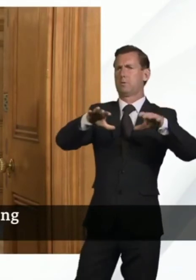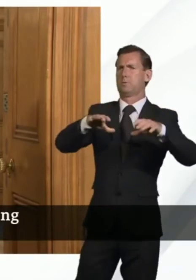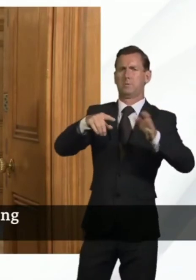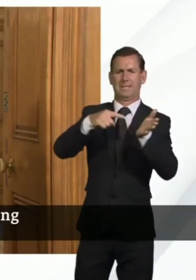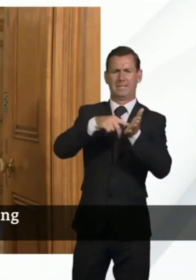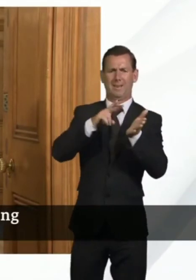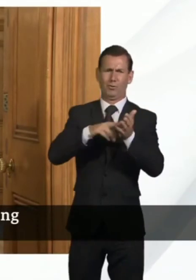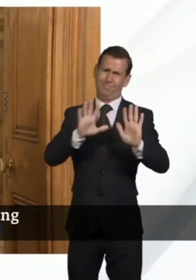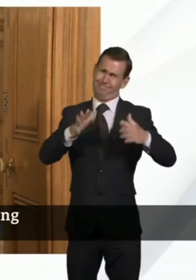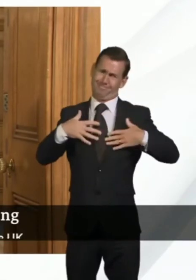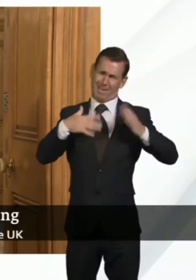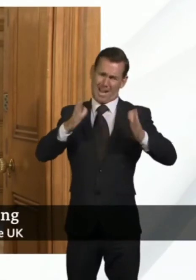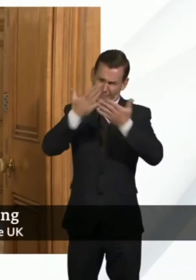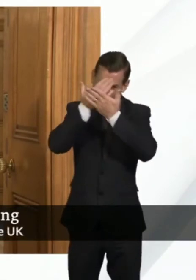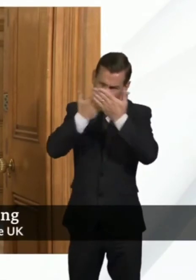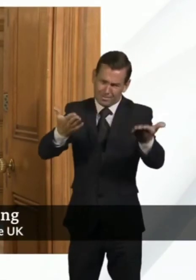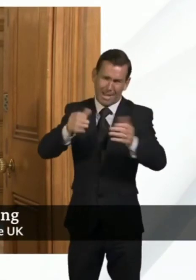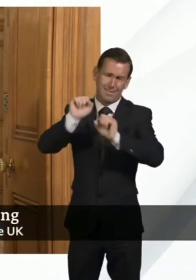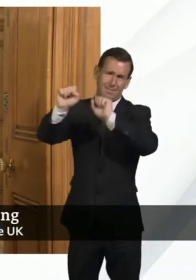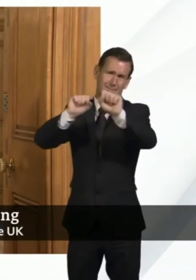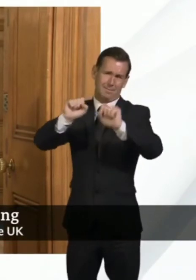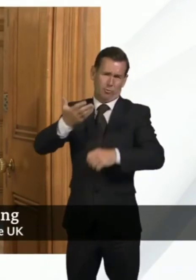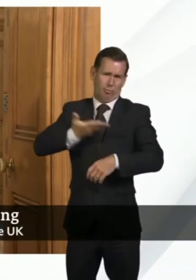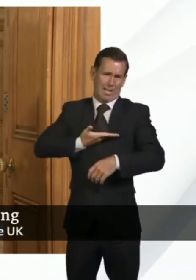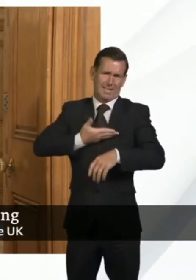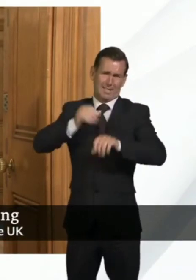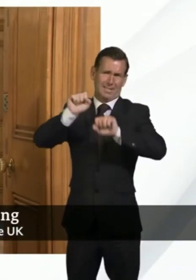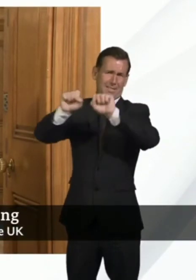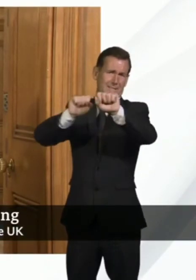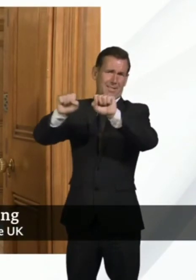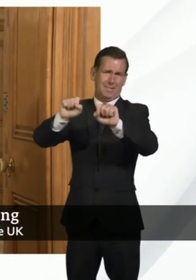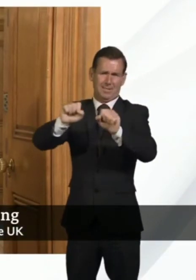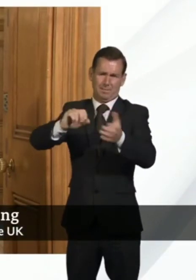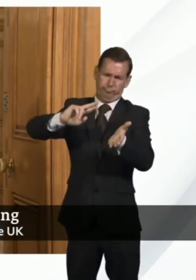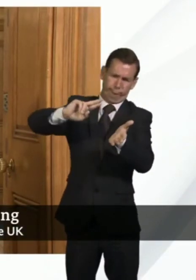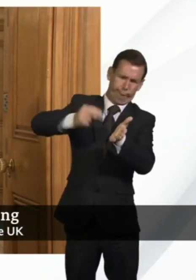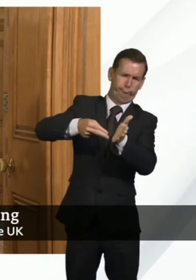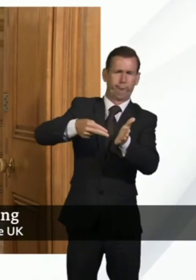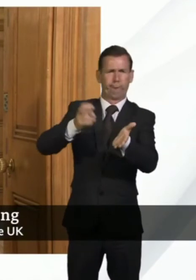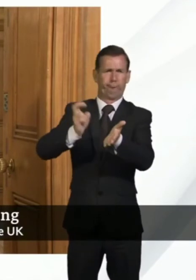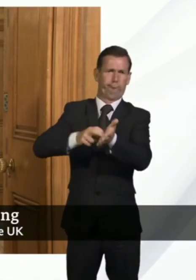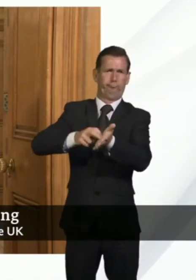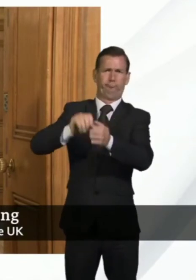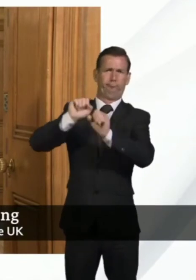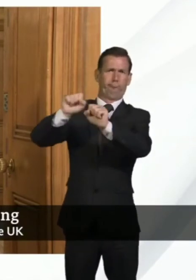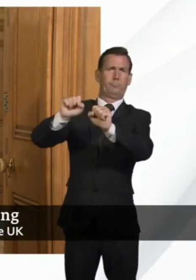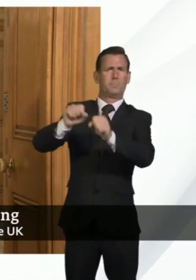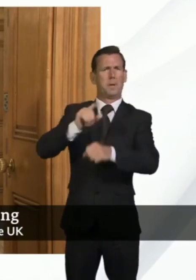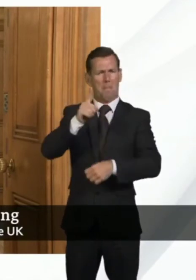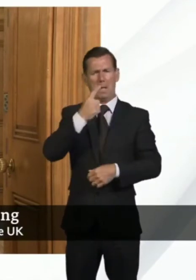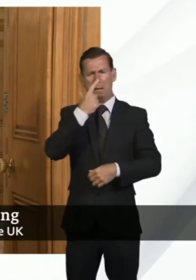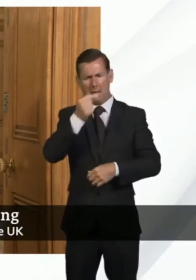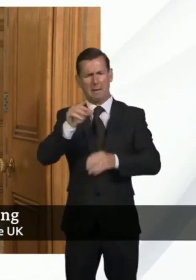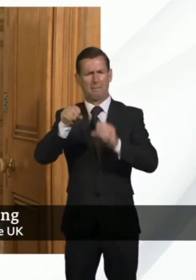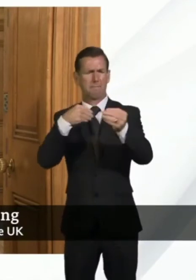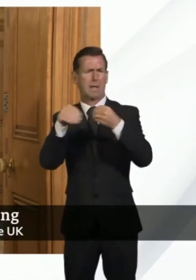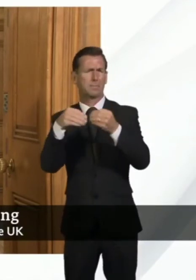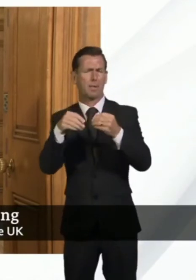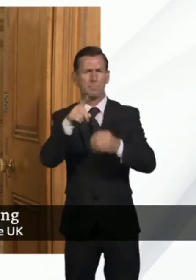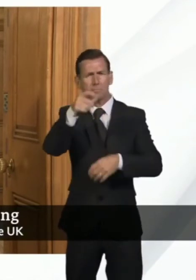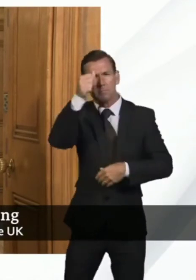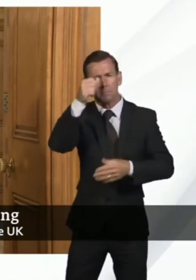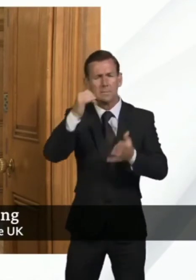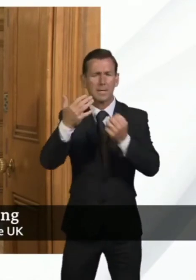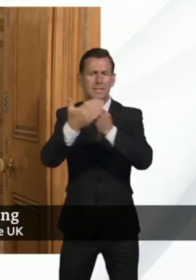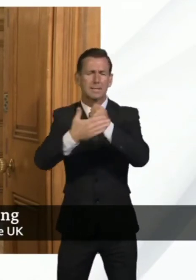broadcasters have but I do think we've actually got some flexibility because if you look at the on Saturday afternoons